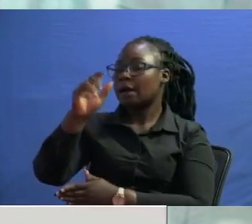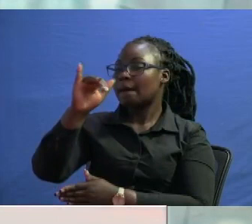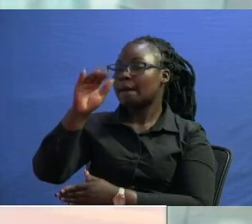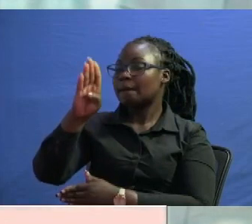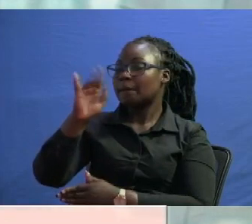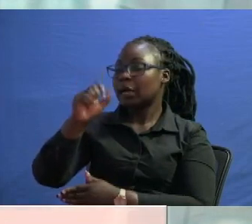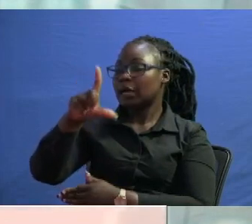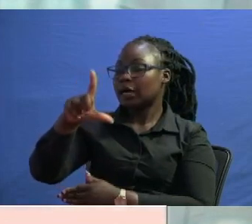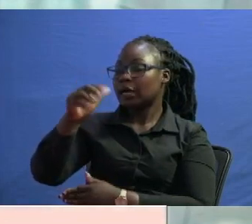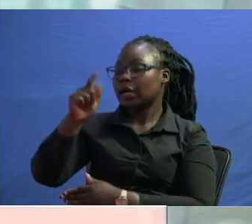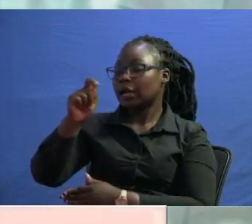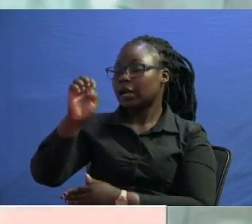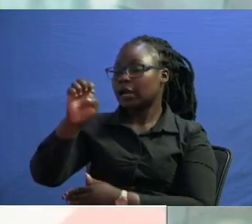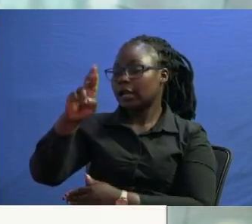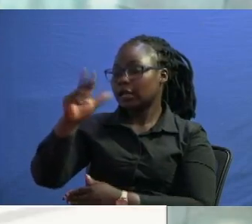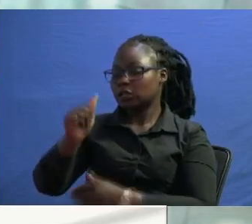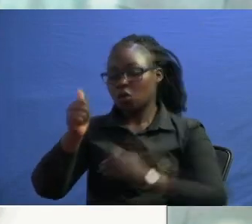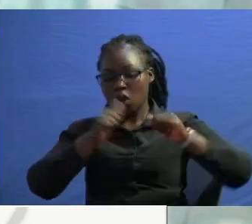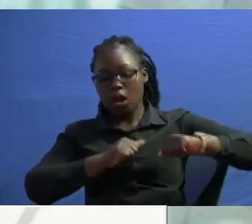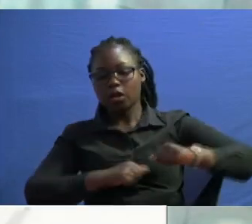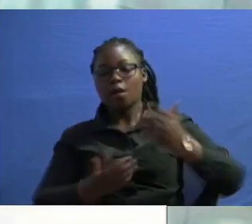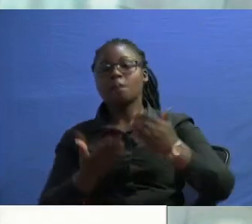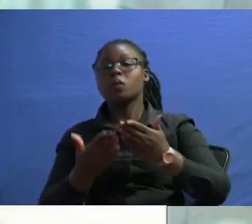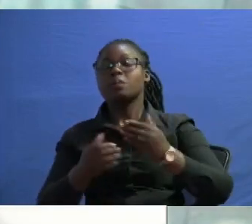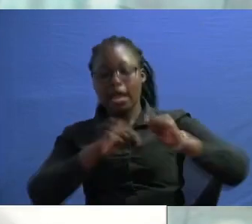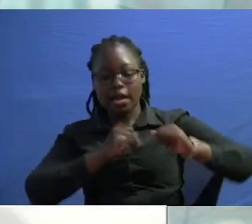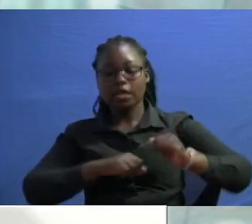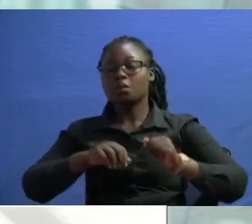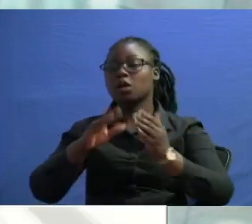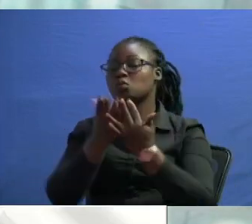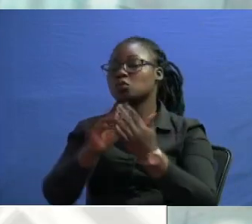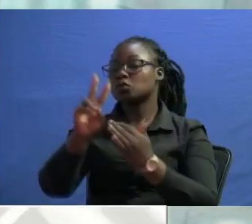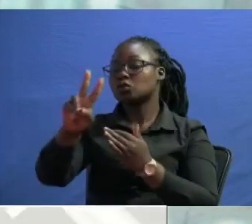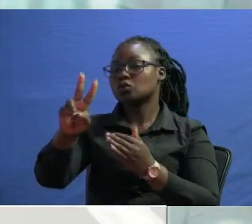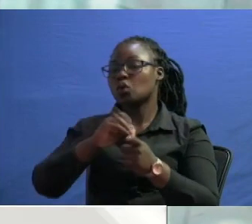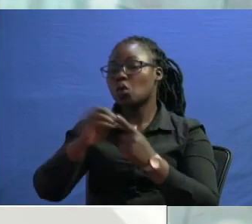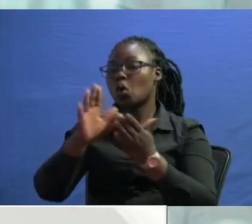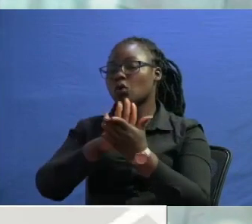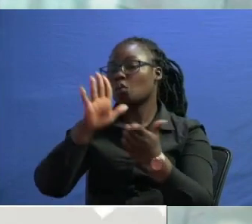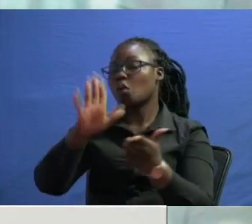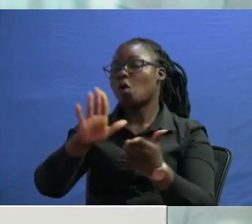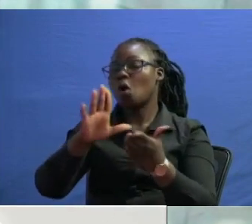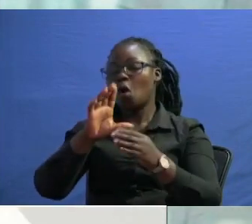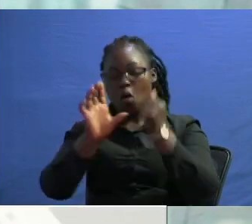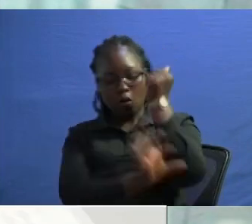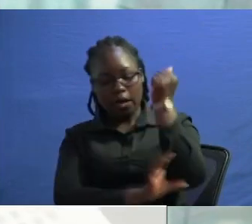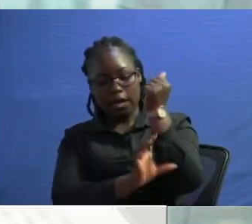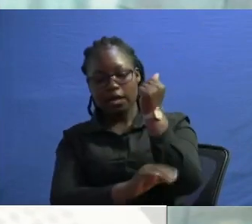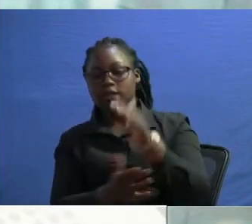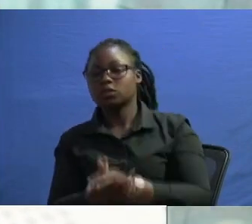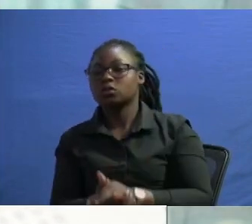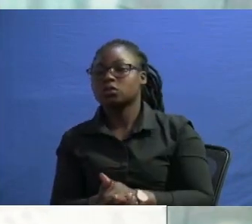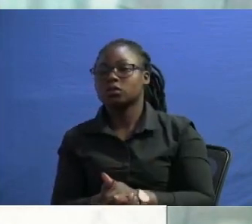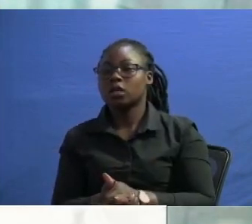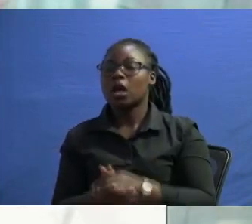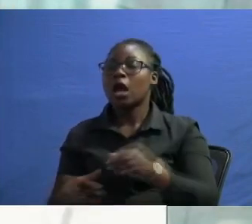exist between two countries or more we can have a bilateral agreement or trilateral where we can even tetralateral where we